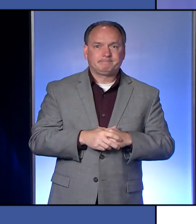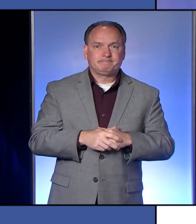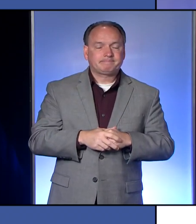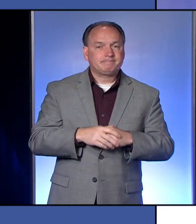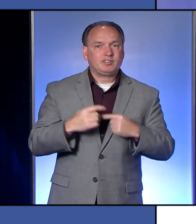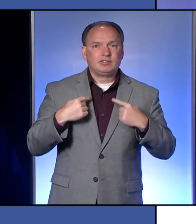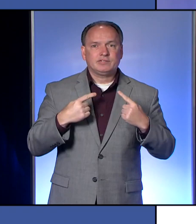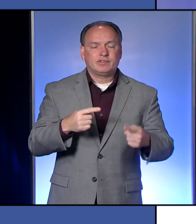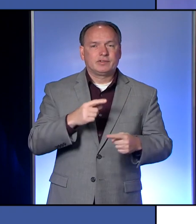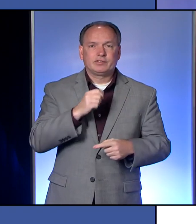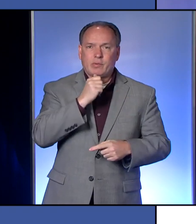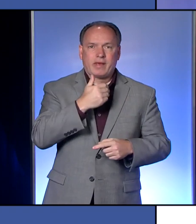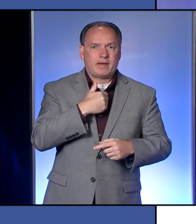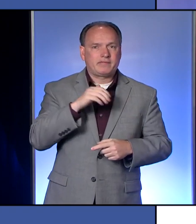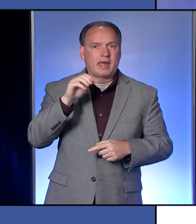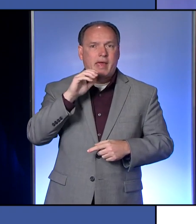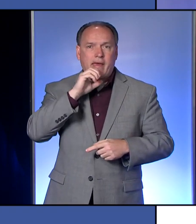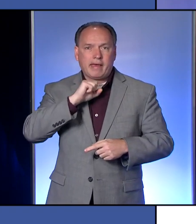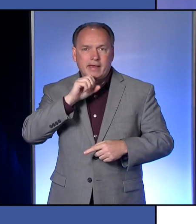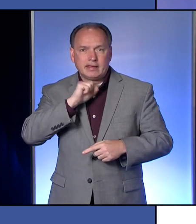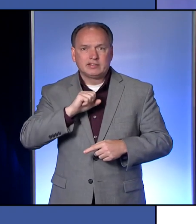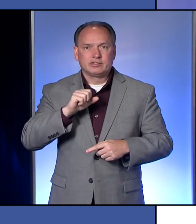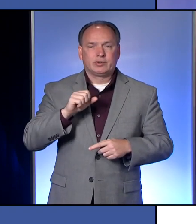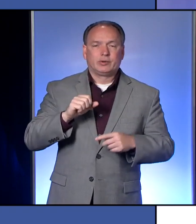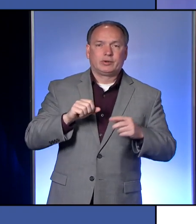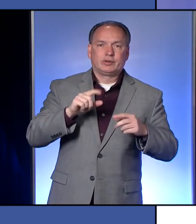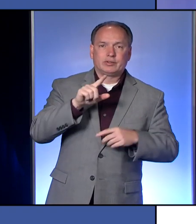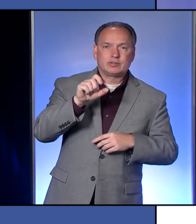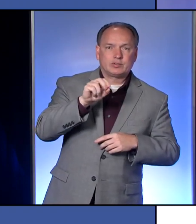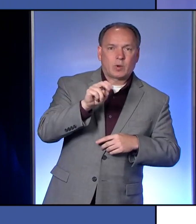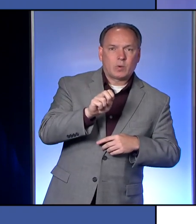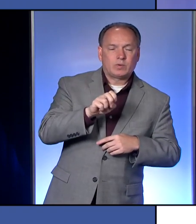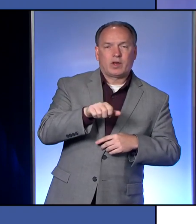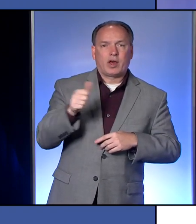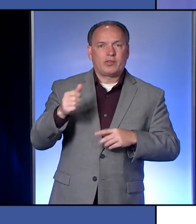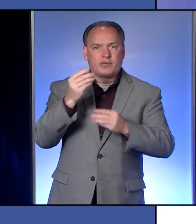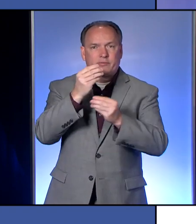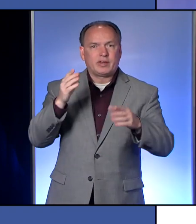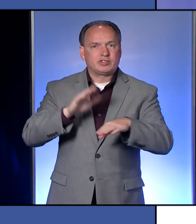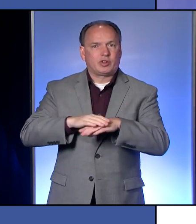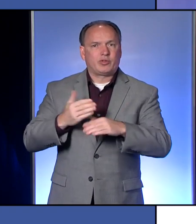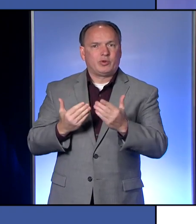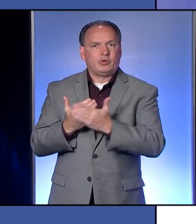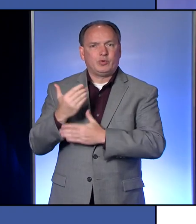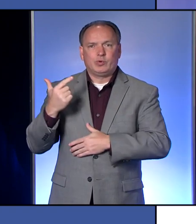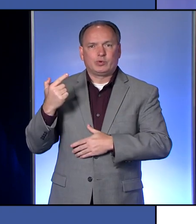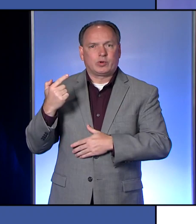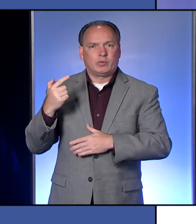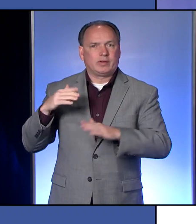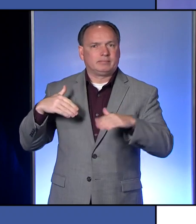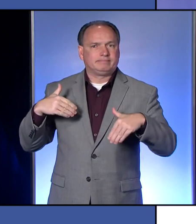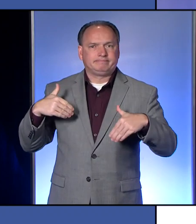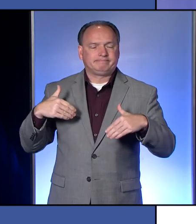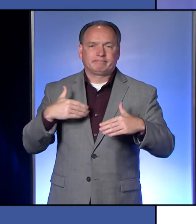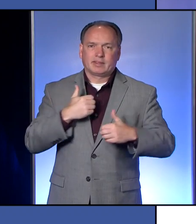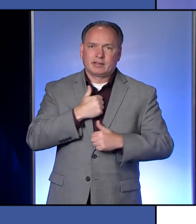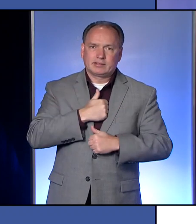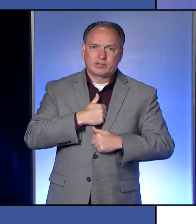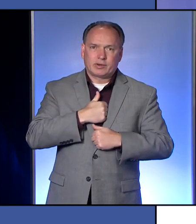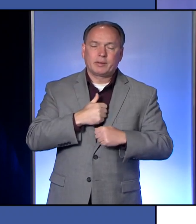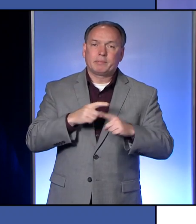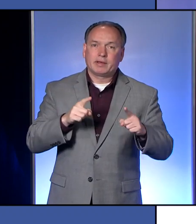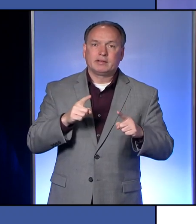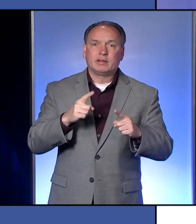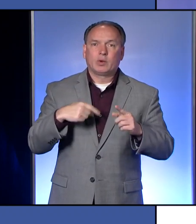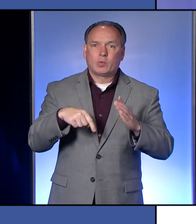or the zones or other information that I normally share on these 21 cases yet. But as we've shown